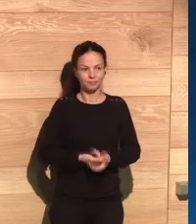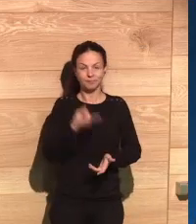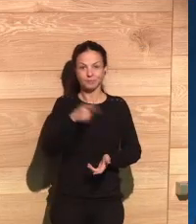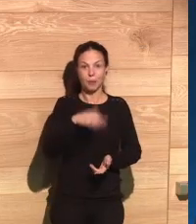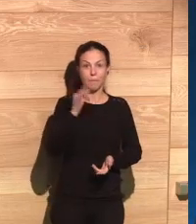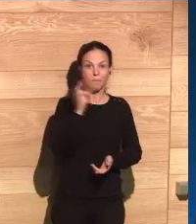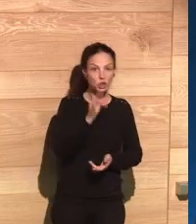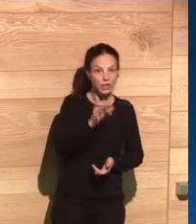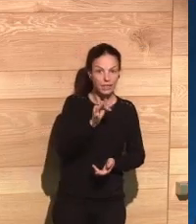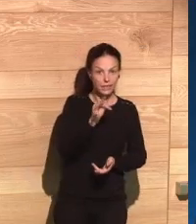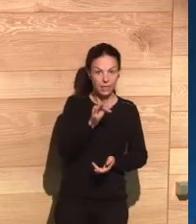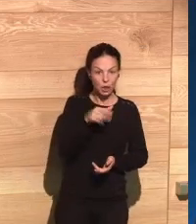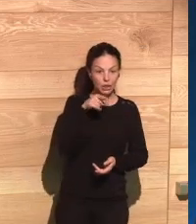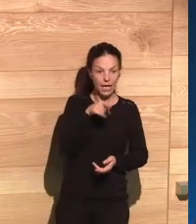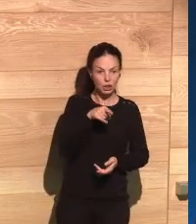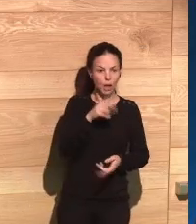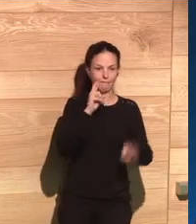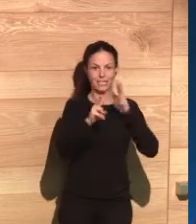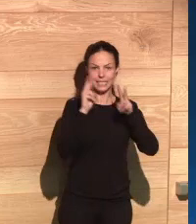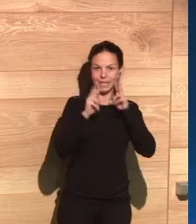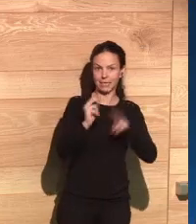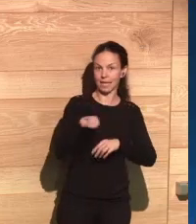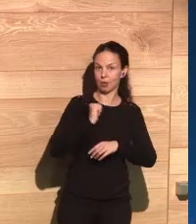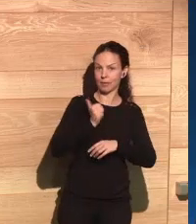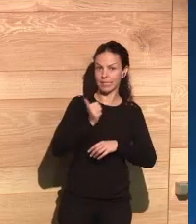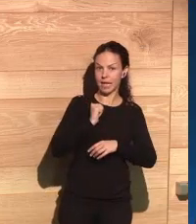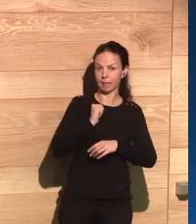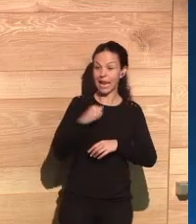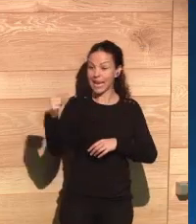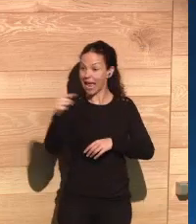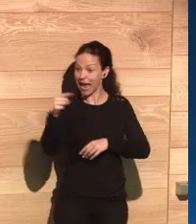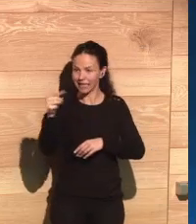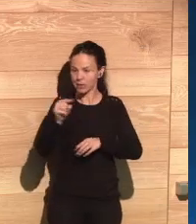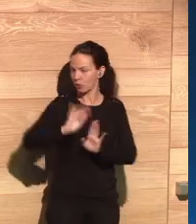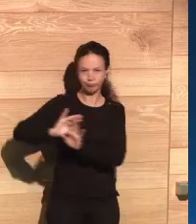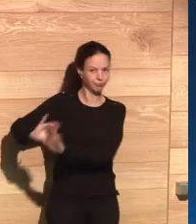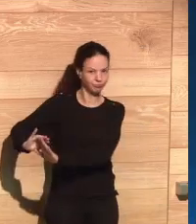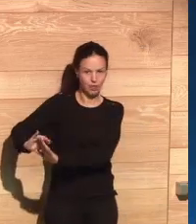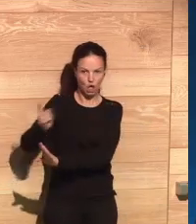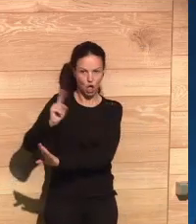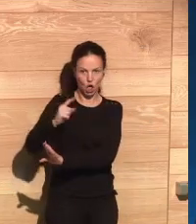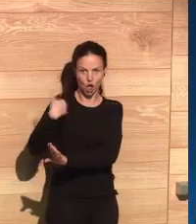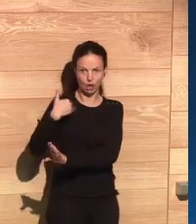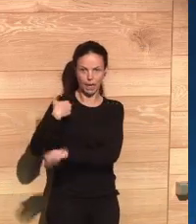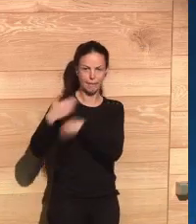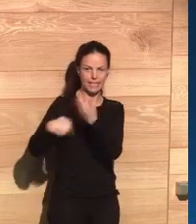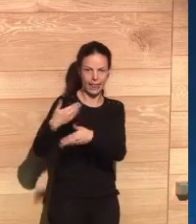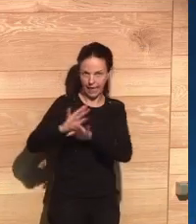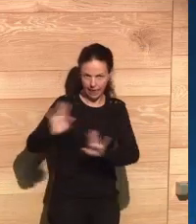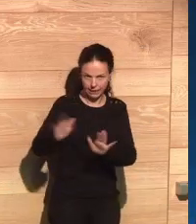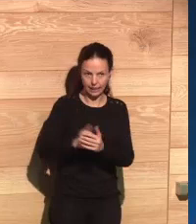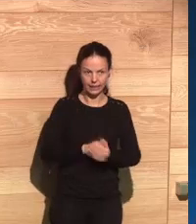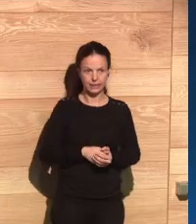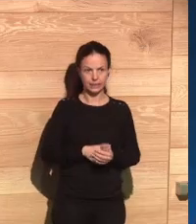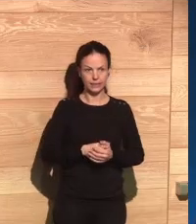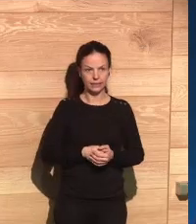all. The same is in some sense true for the positives. So there can be positive sort of common goods that come from us